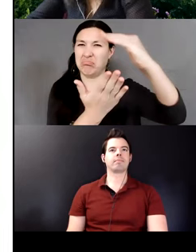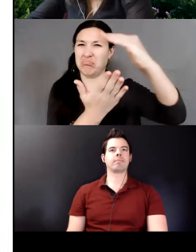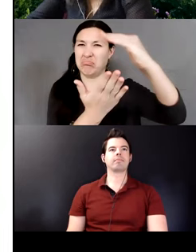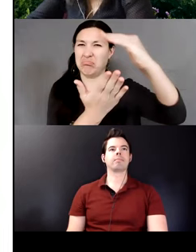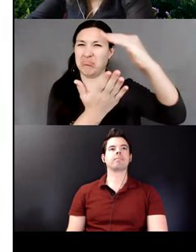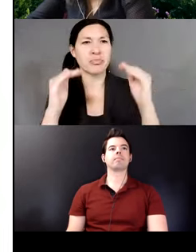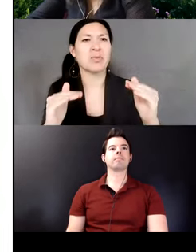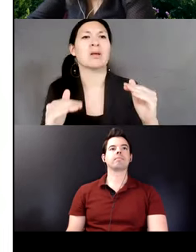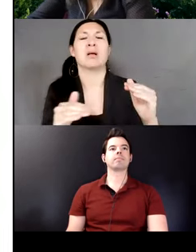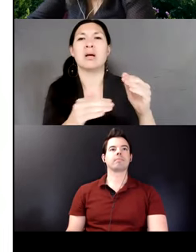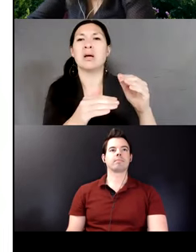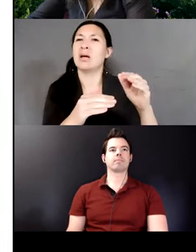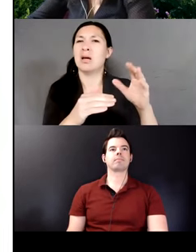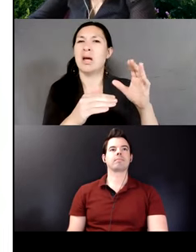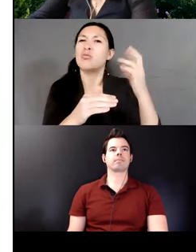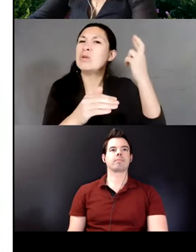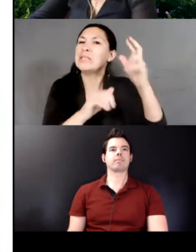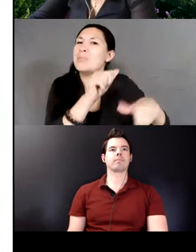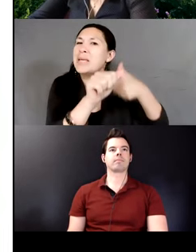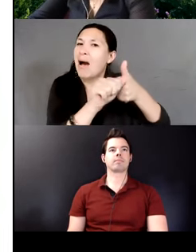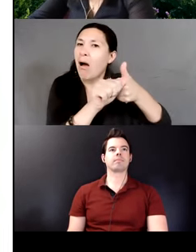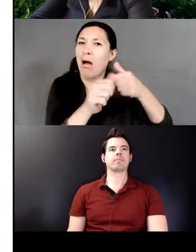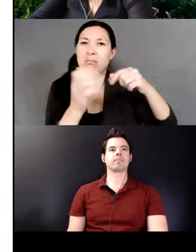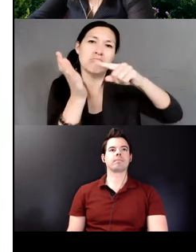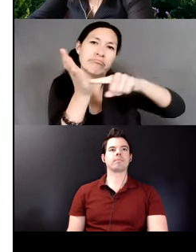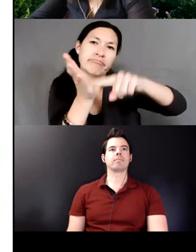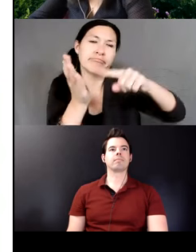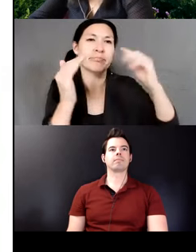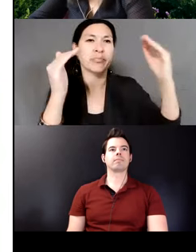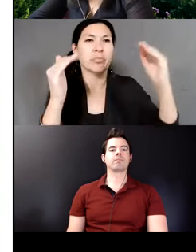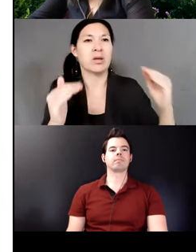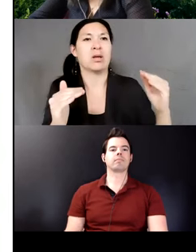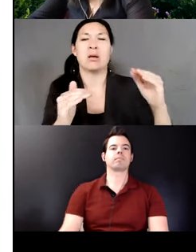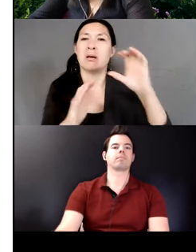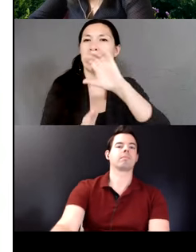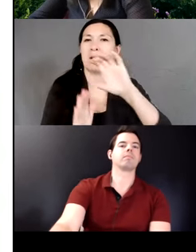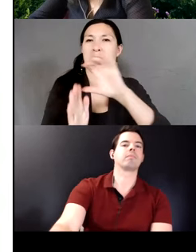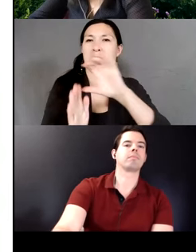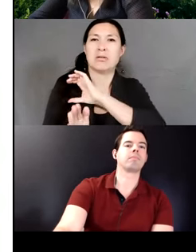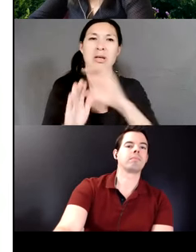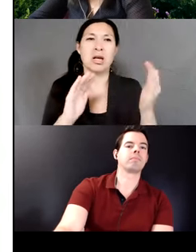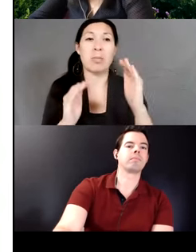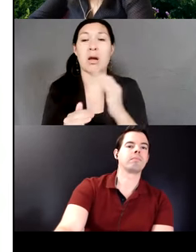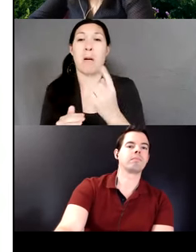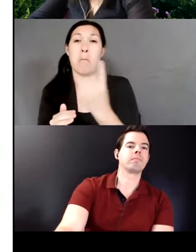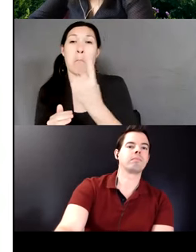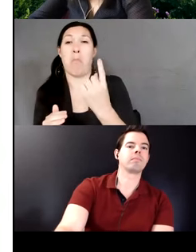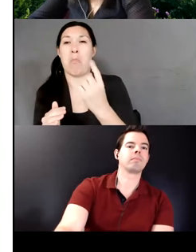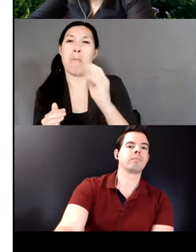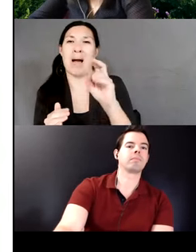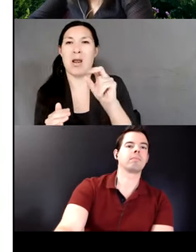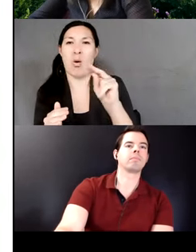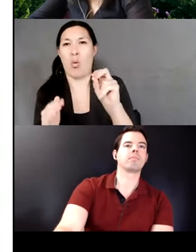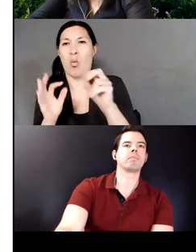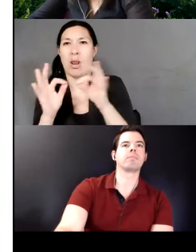talk about the motivations of this study. I will define the characteristics between monolingual and bilingual speakers. Then I will